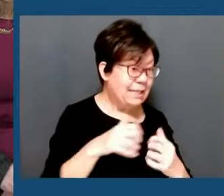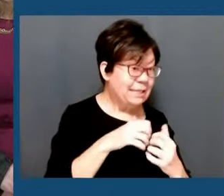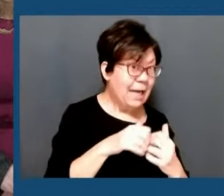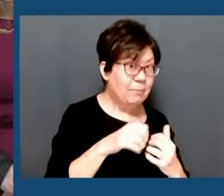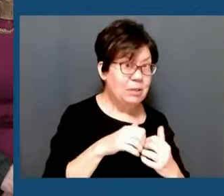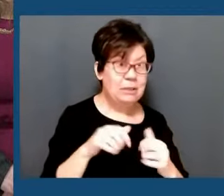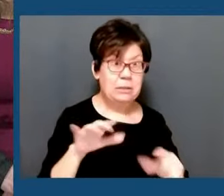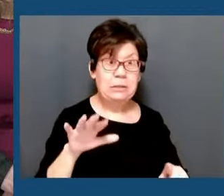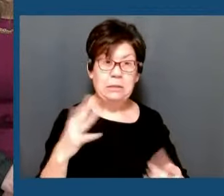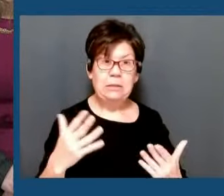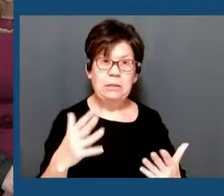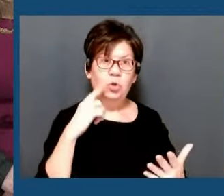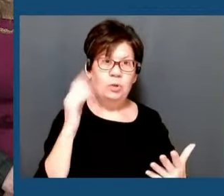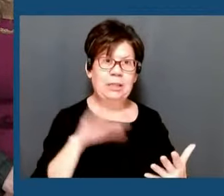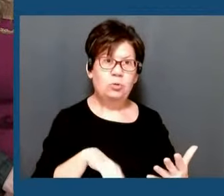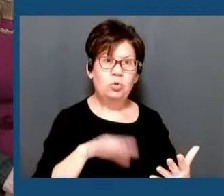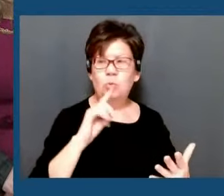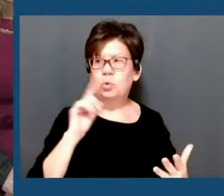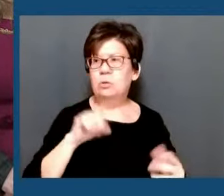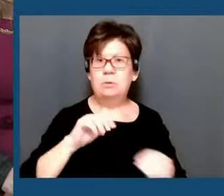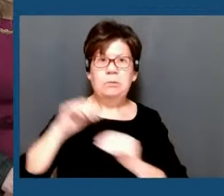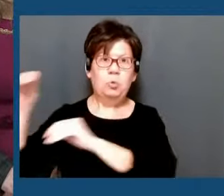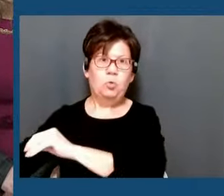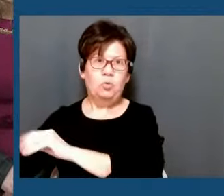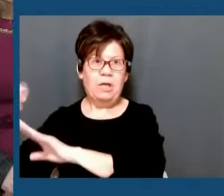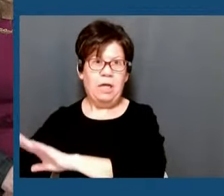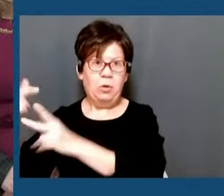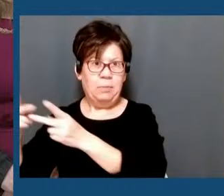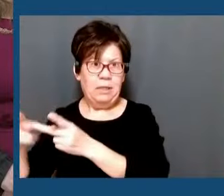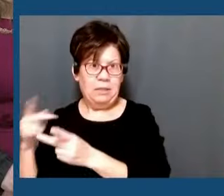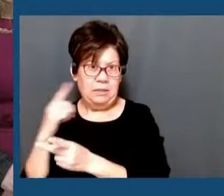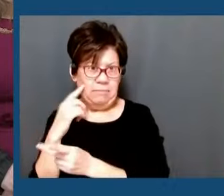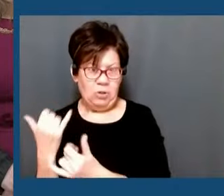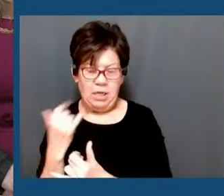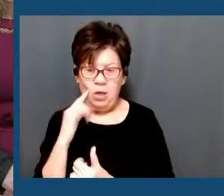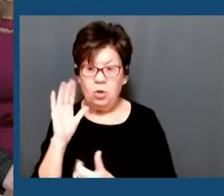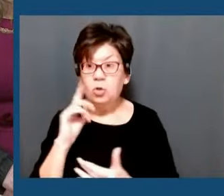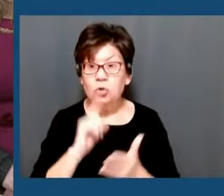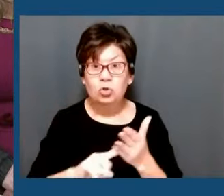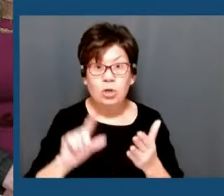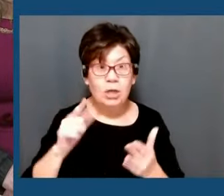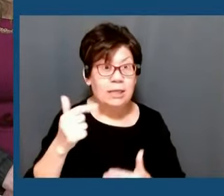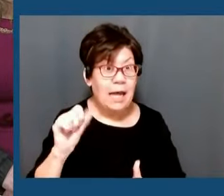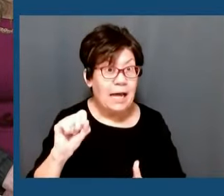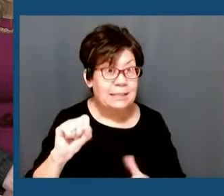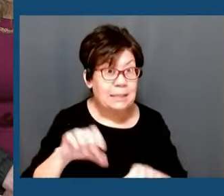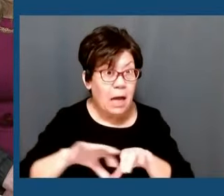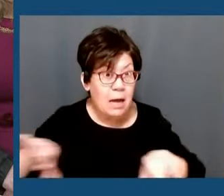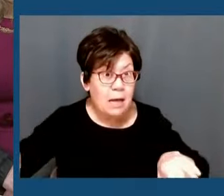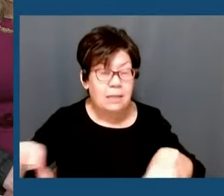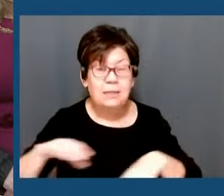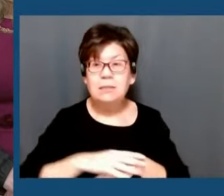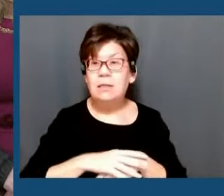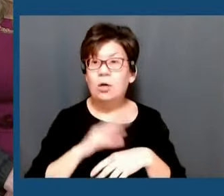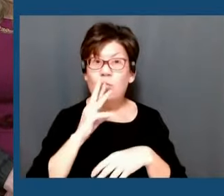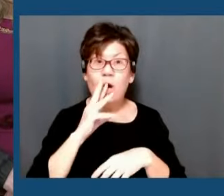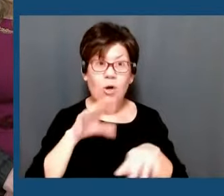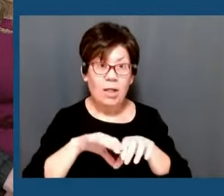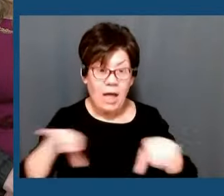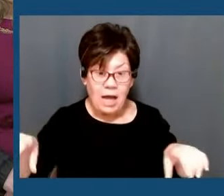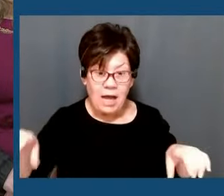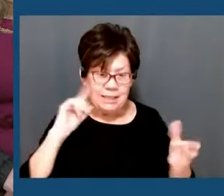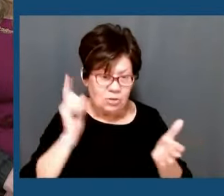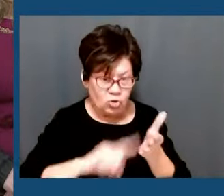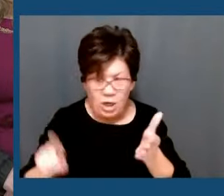the event is going on. Again, check your own gas lines and water lines to make sure that your family is safe. So stay connected and informed.